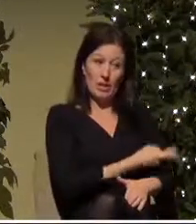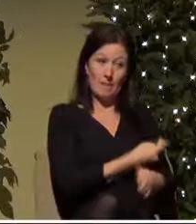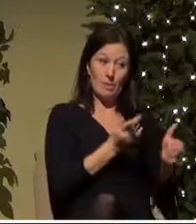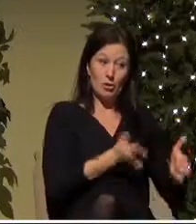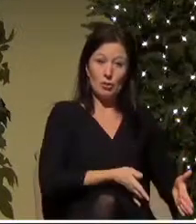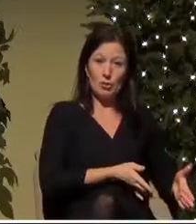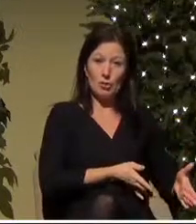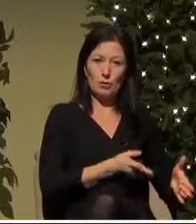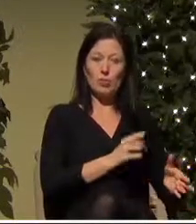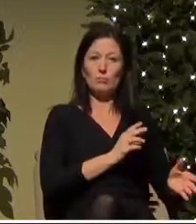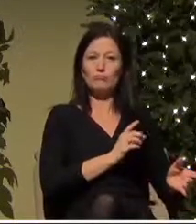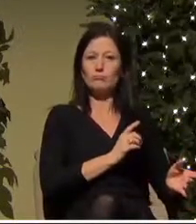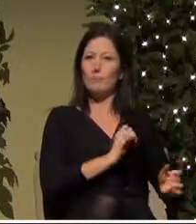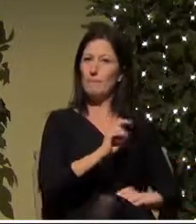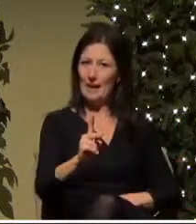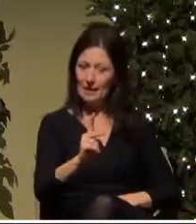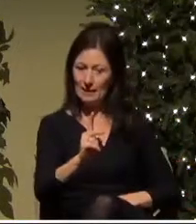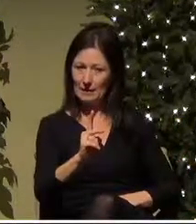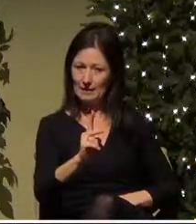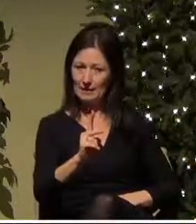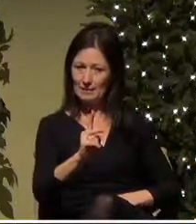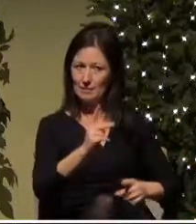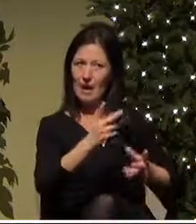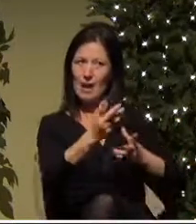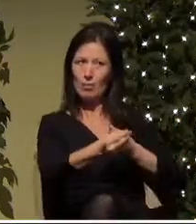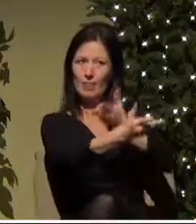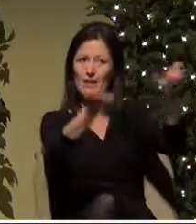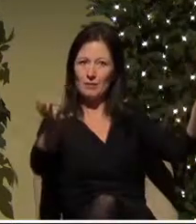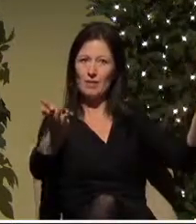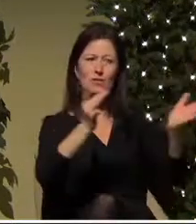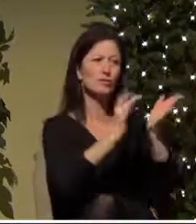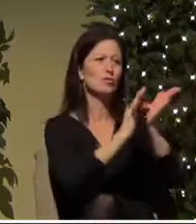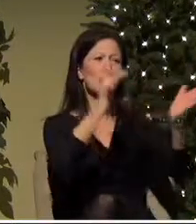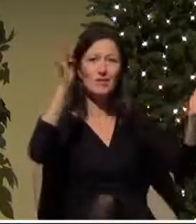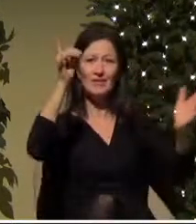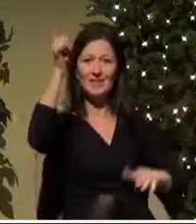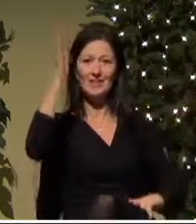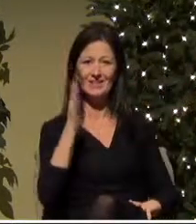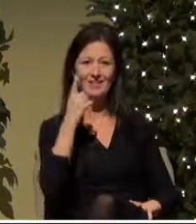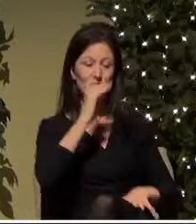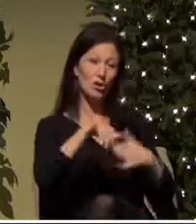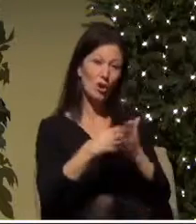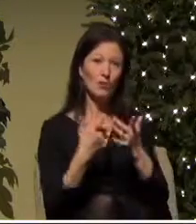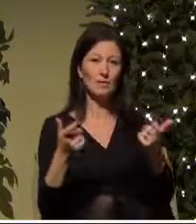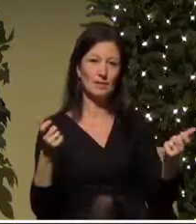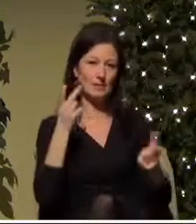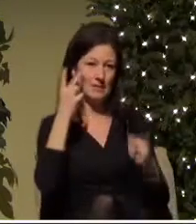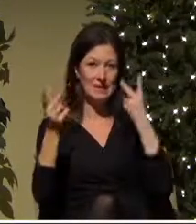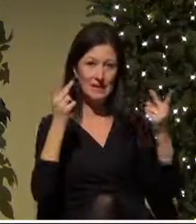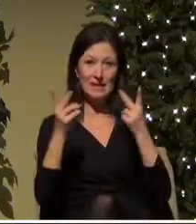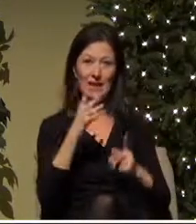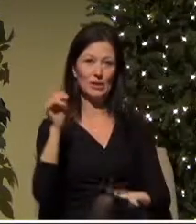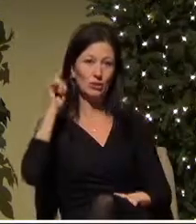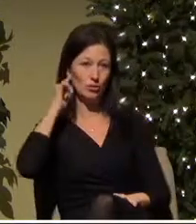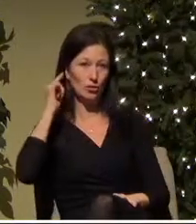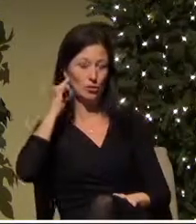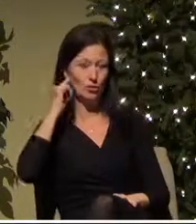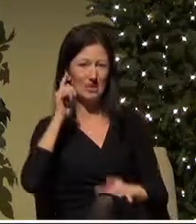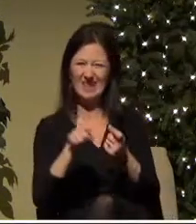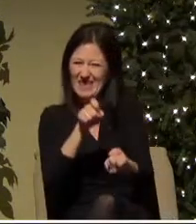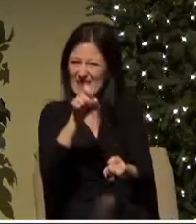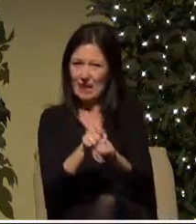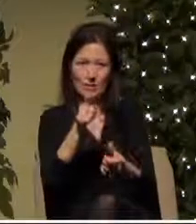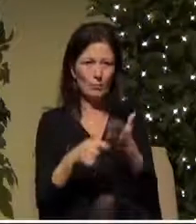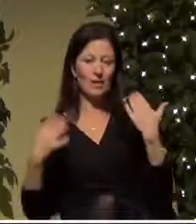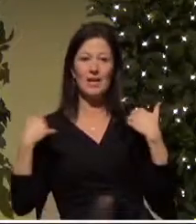glorifying and praising God for all the things that they had seen and heard which were just as they had been told